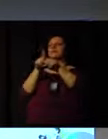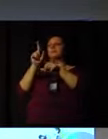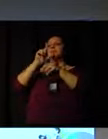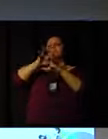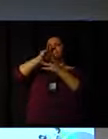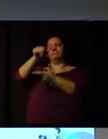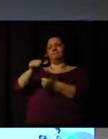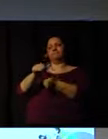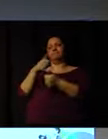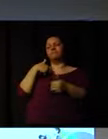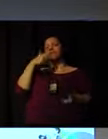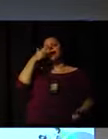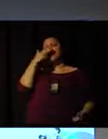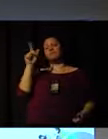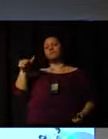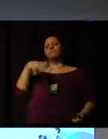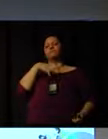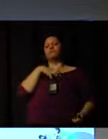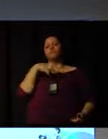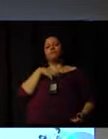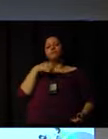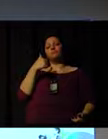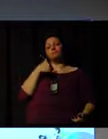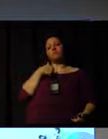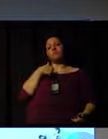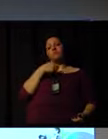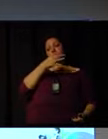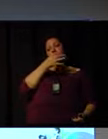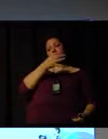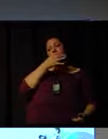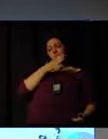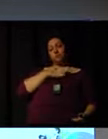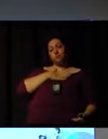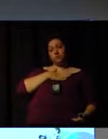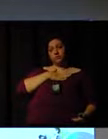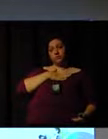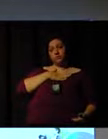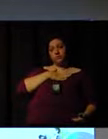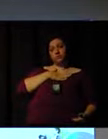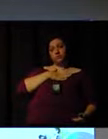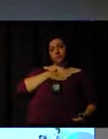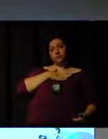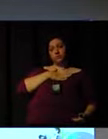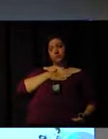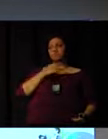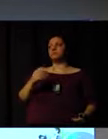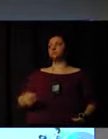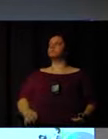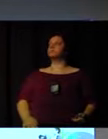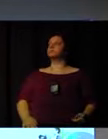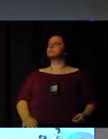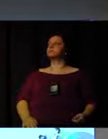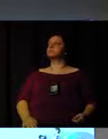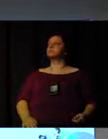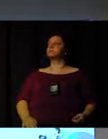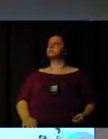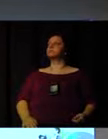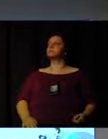And I think that this is the way. And I see, I can see that there are aspects and there are some